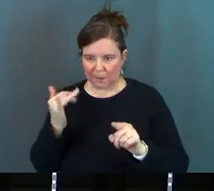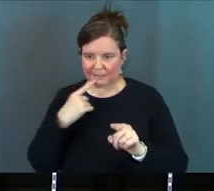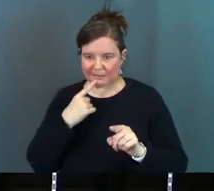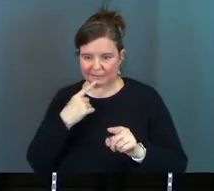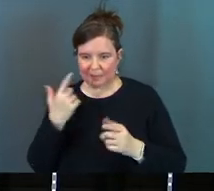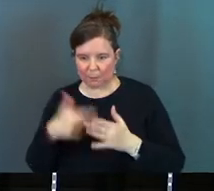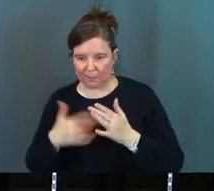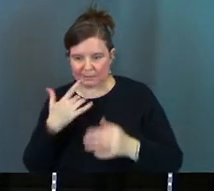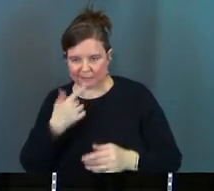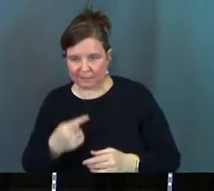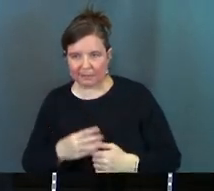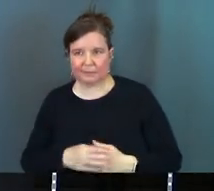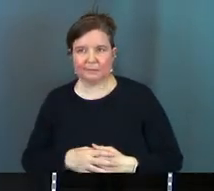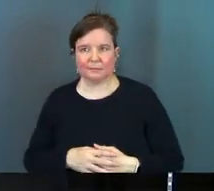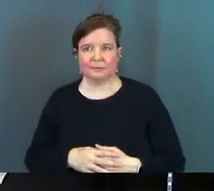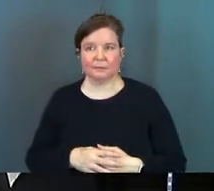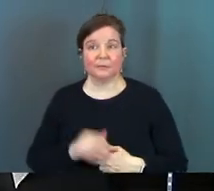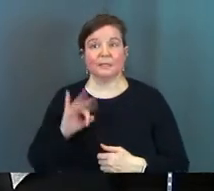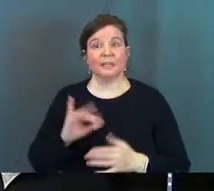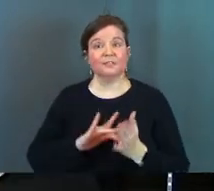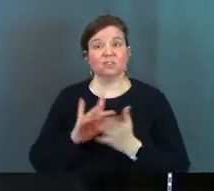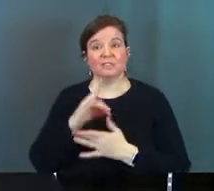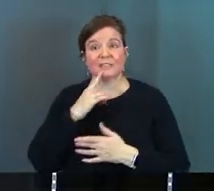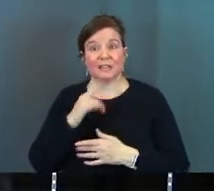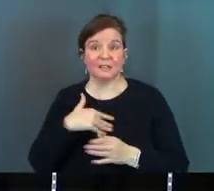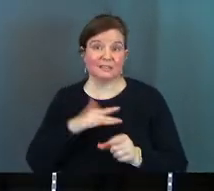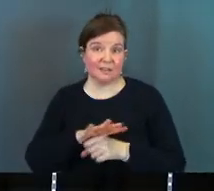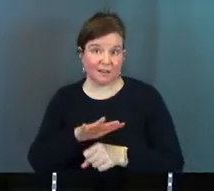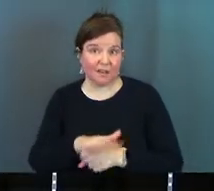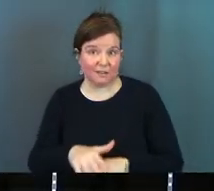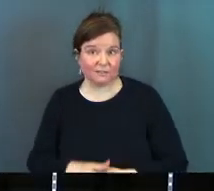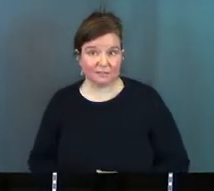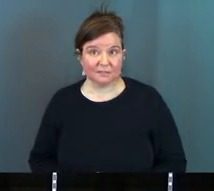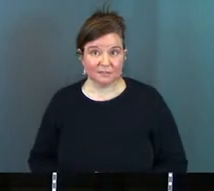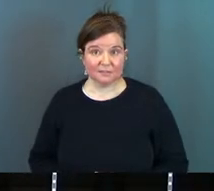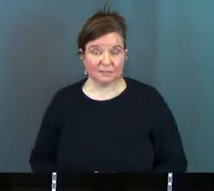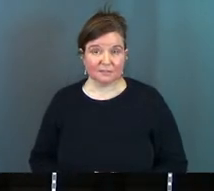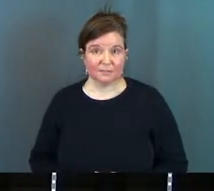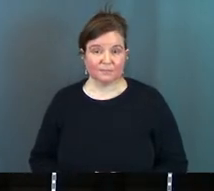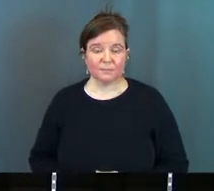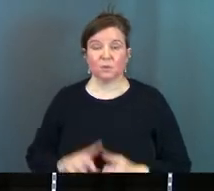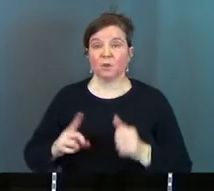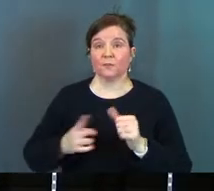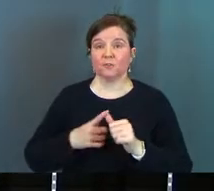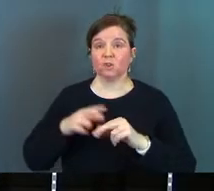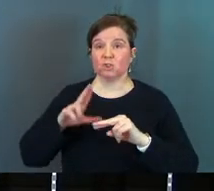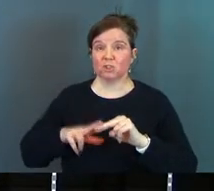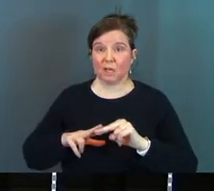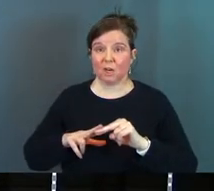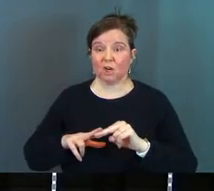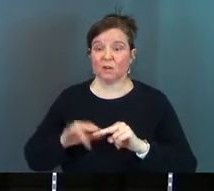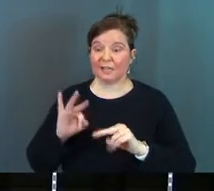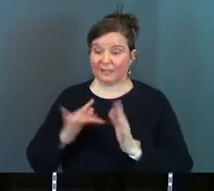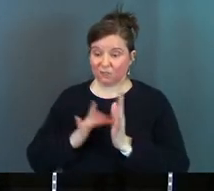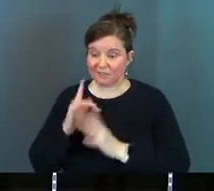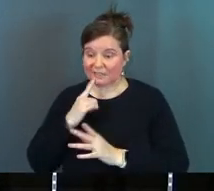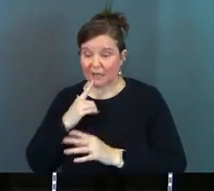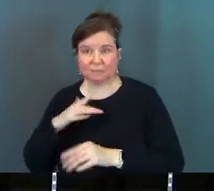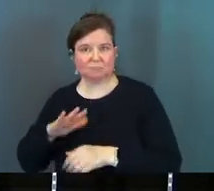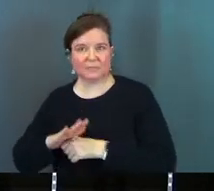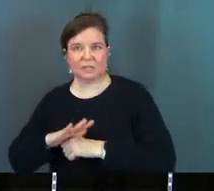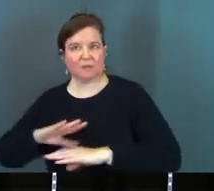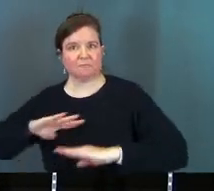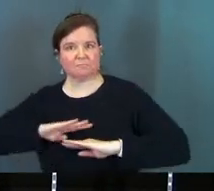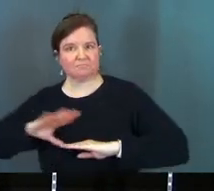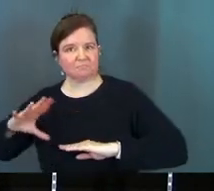he said what he said. If Jesus said it, it's enough. See, the first chair, if Jesus said it, it's enough.